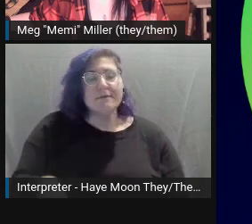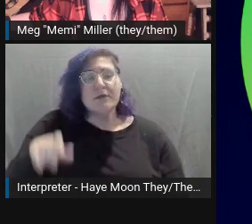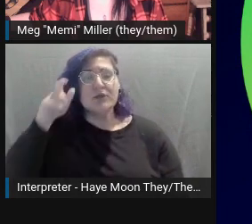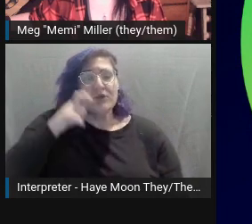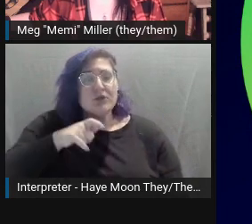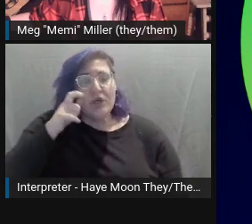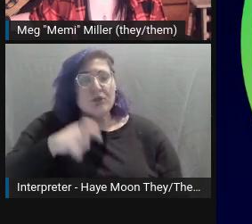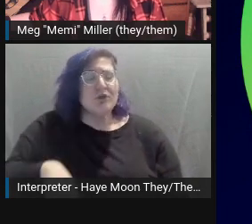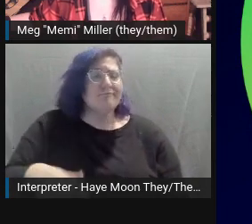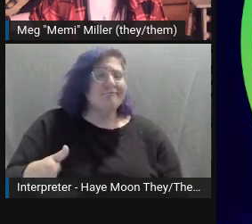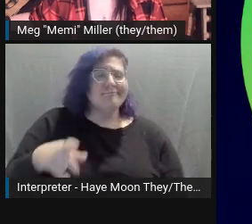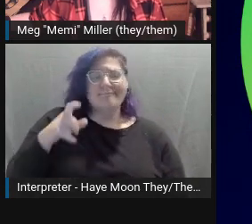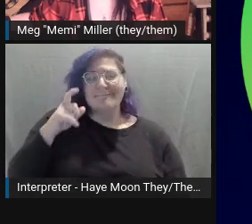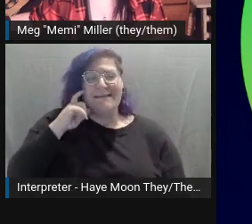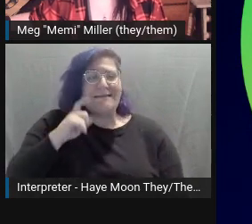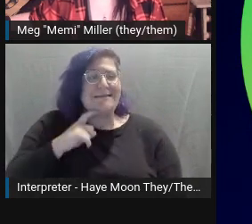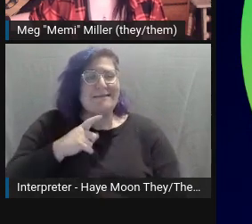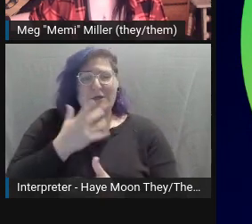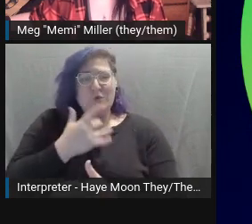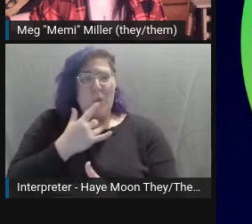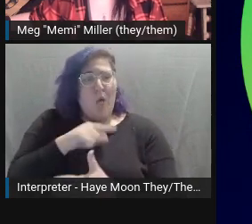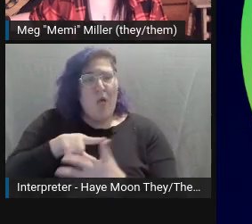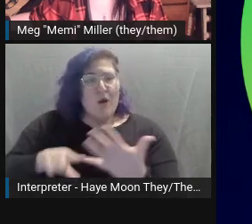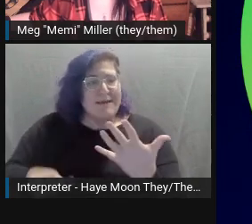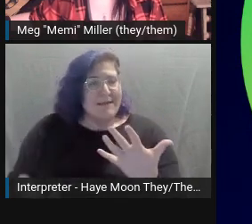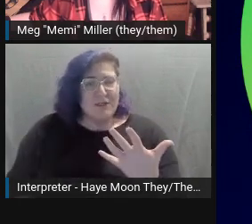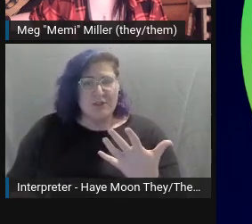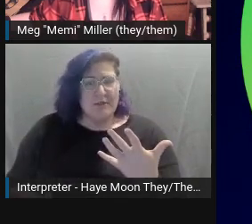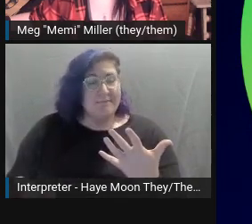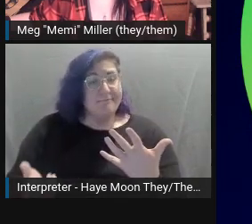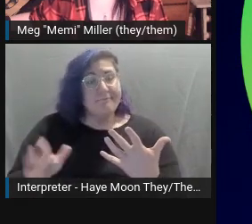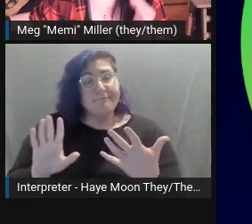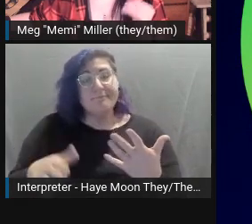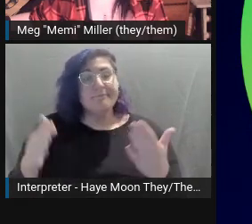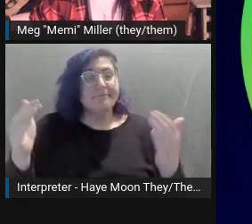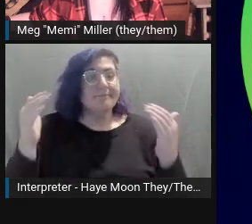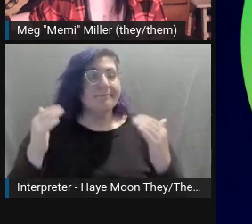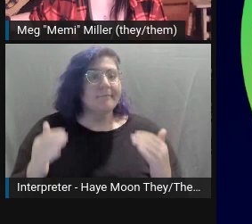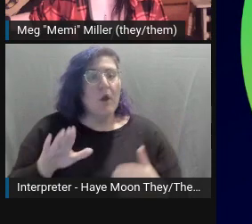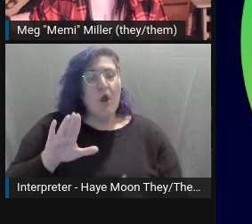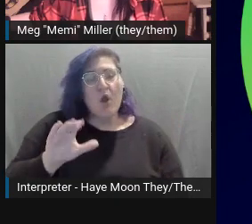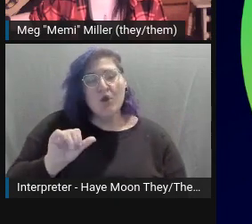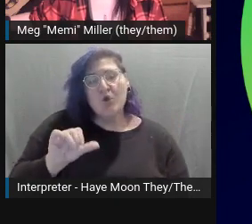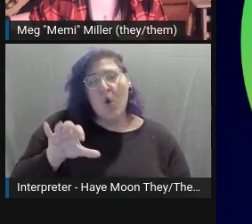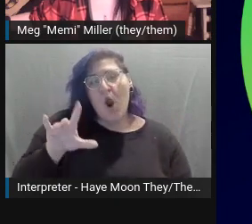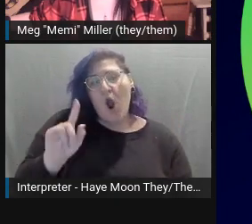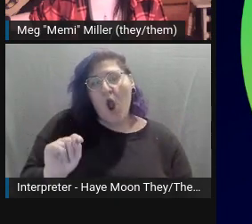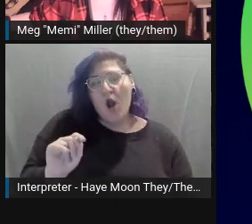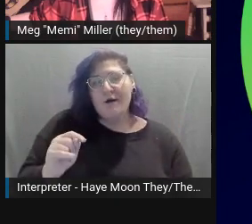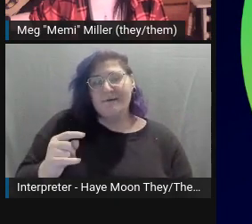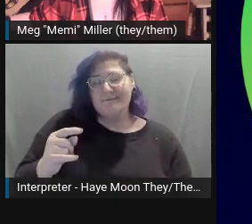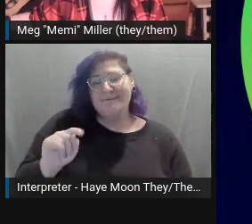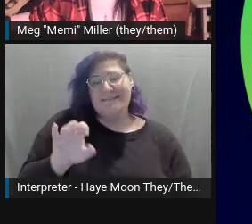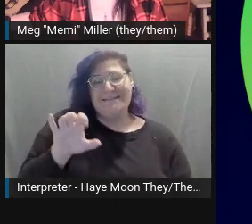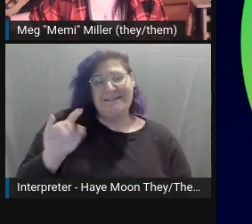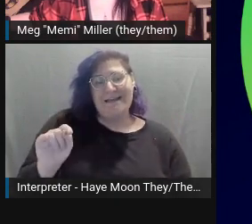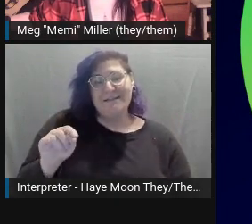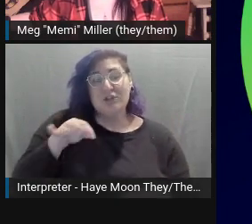Does your alt text effectively describe your image in as few characters as possible? Just be cognizant of people's time.